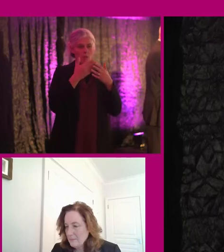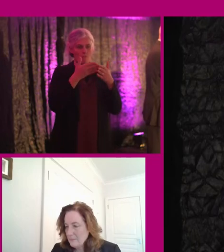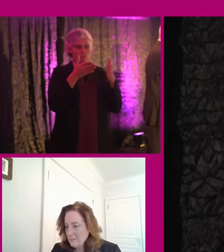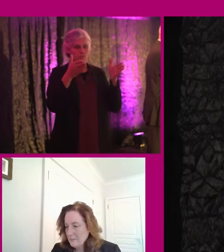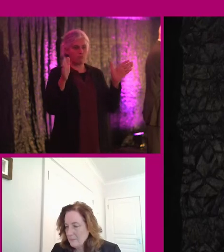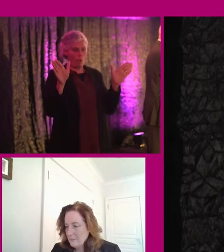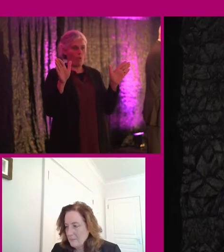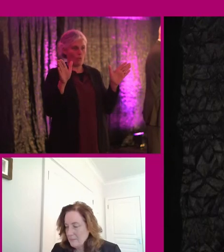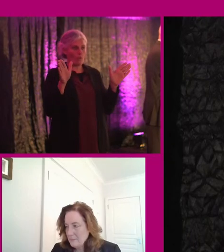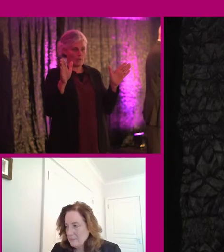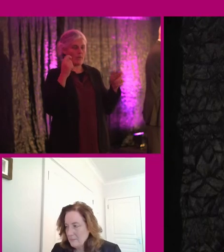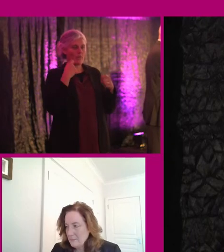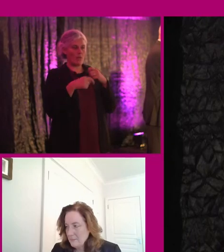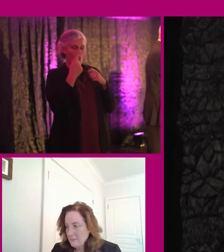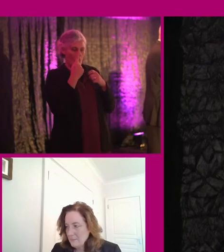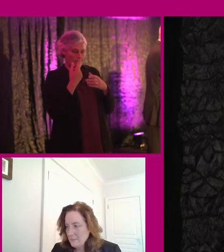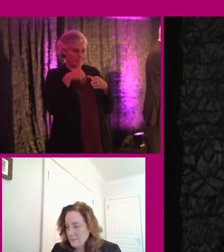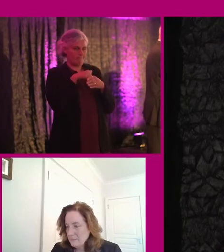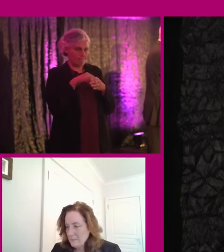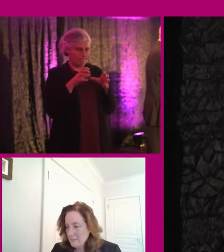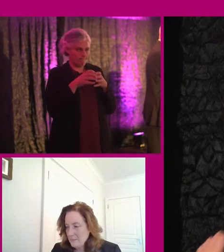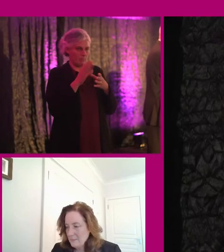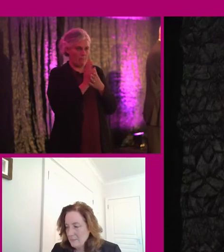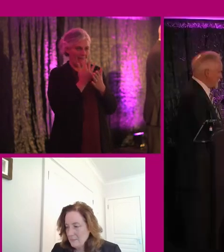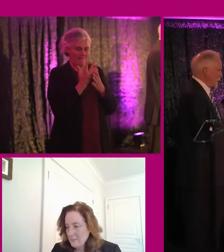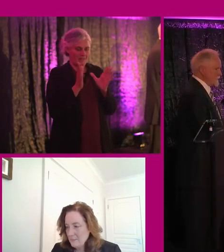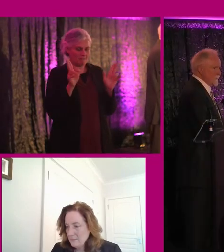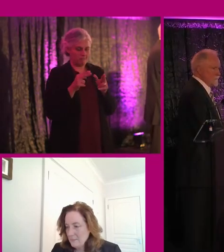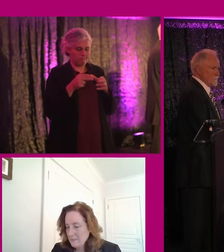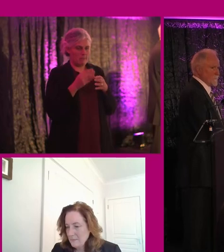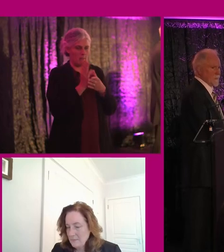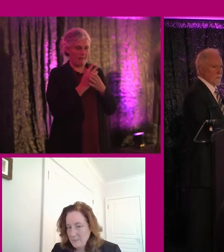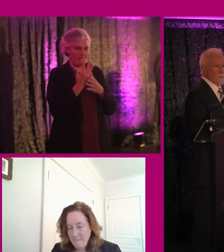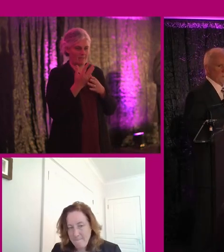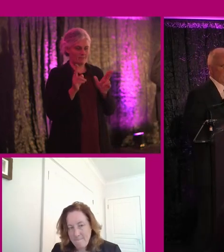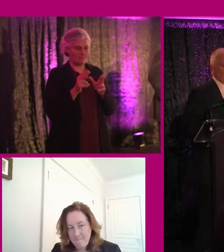than the one that's contained in the, under part five. Thanks, Donald.